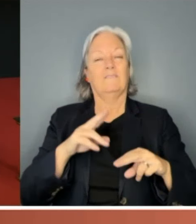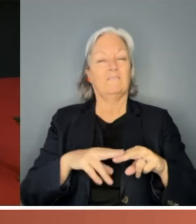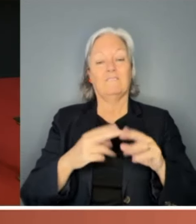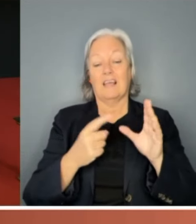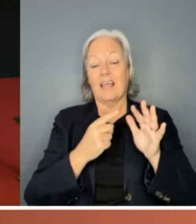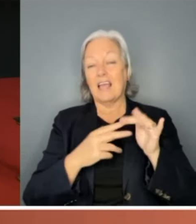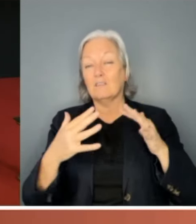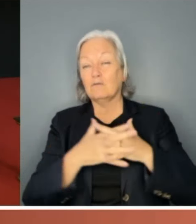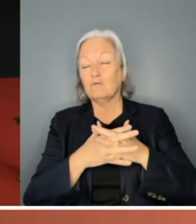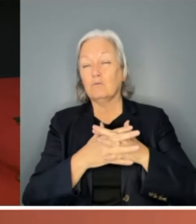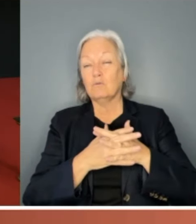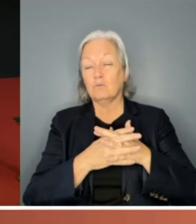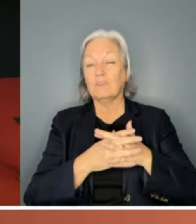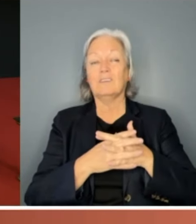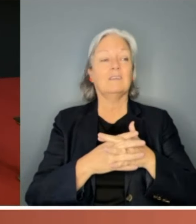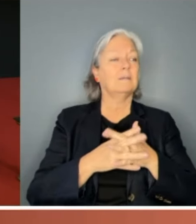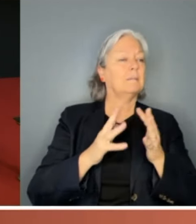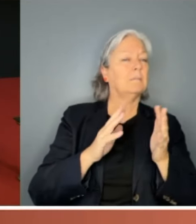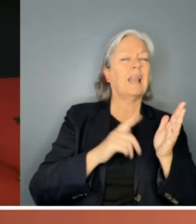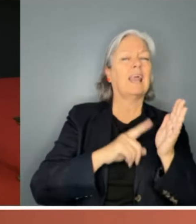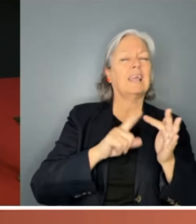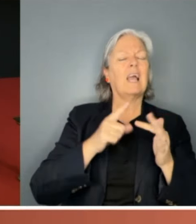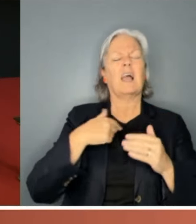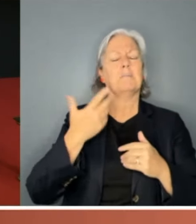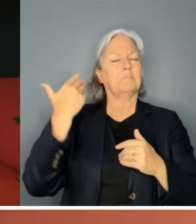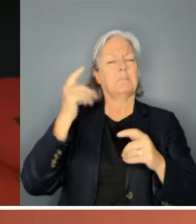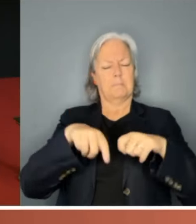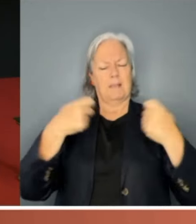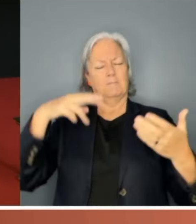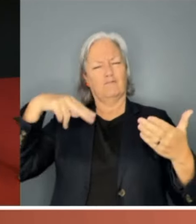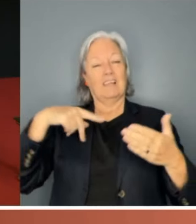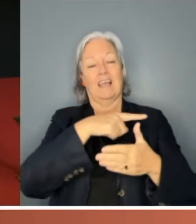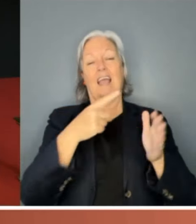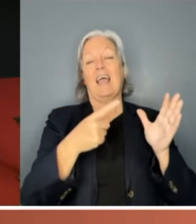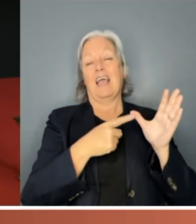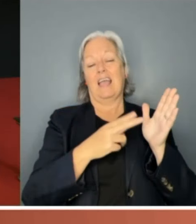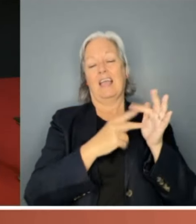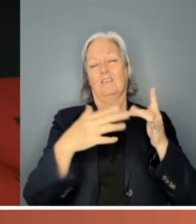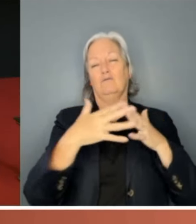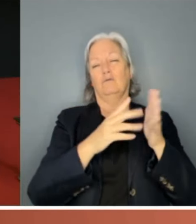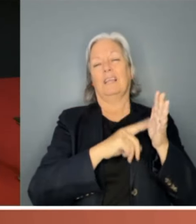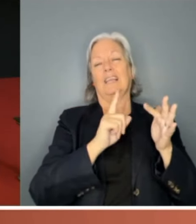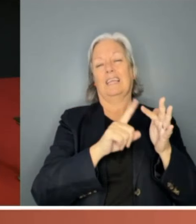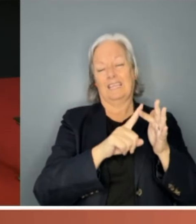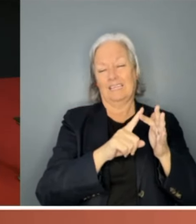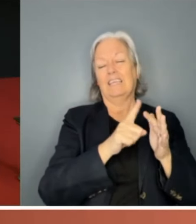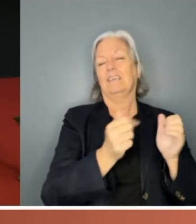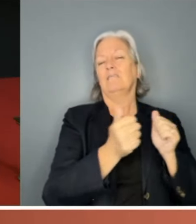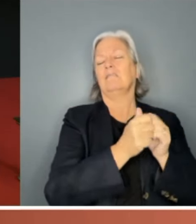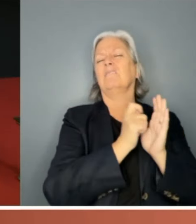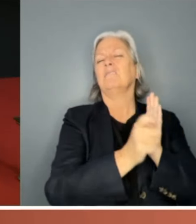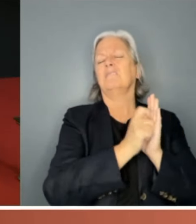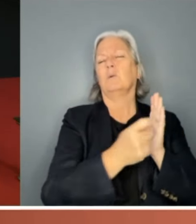us, Assistant Minister Andrew Lee, but I was reading a paper recently that Andrew Lee co-authored with Amy King from Oxford University. It was about